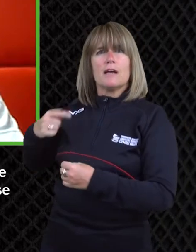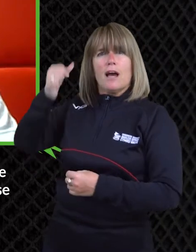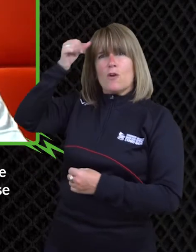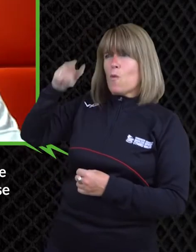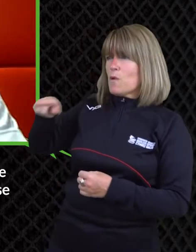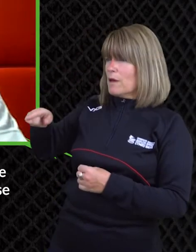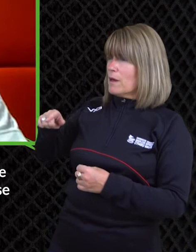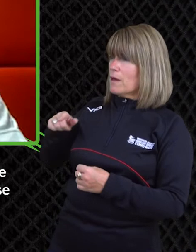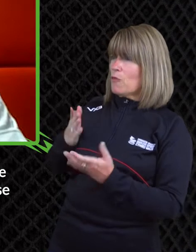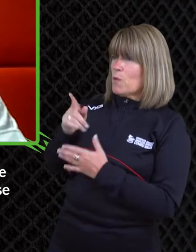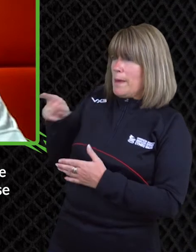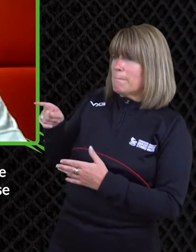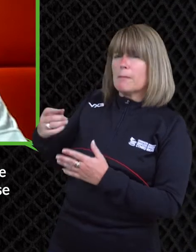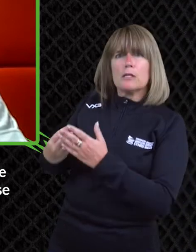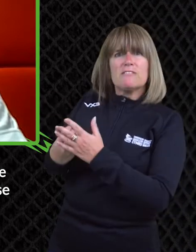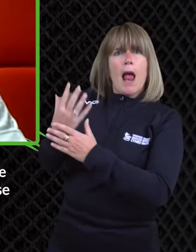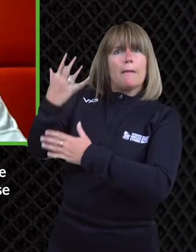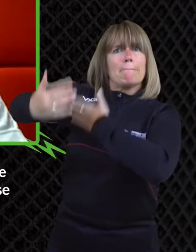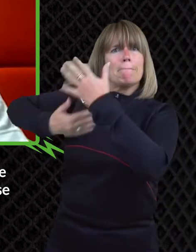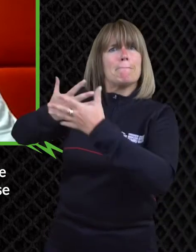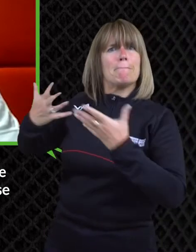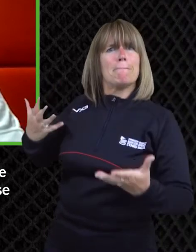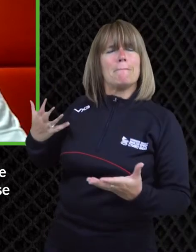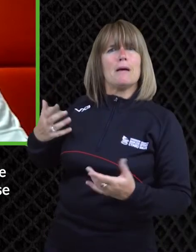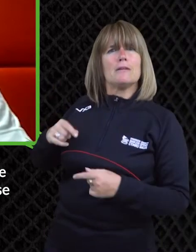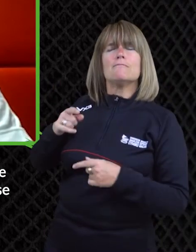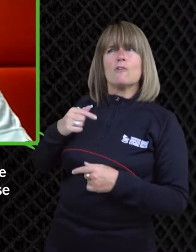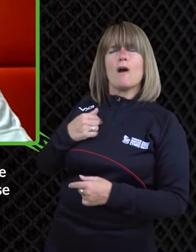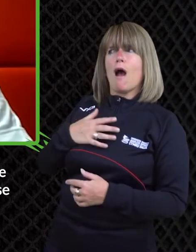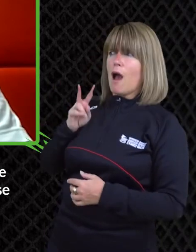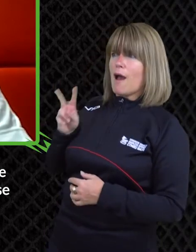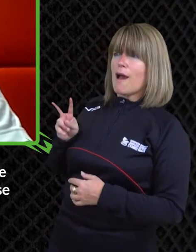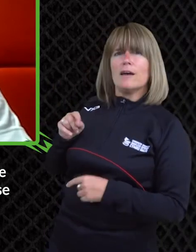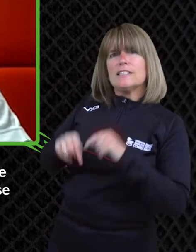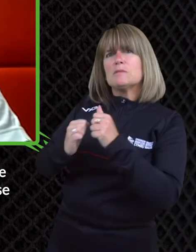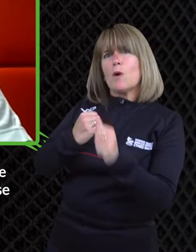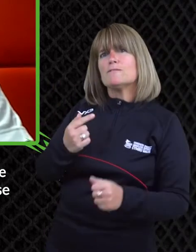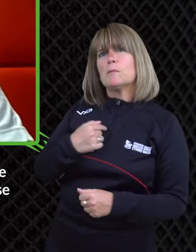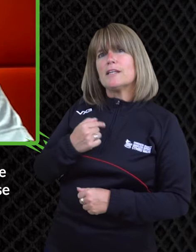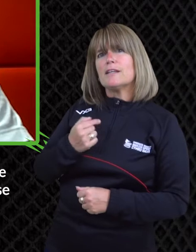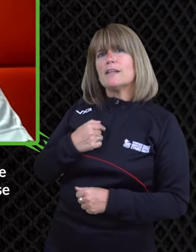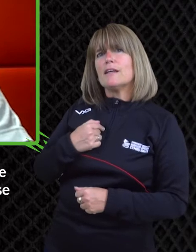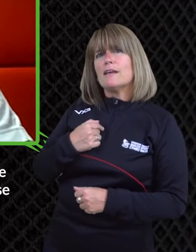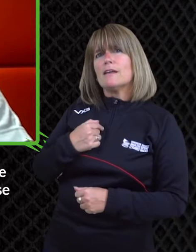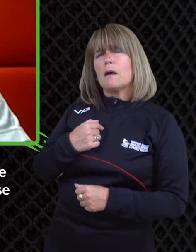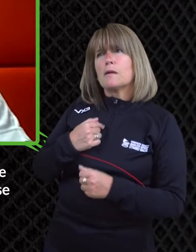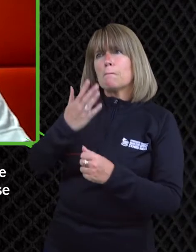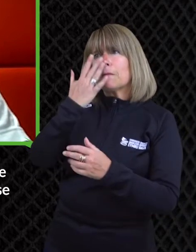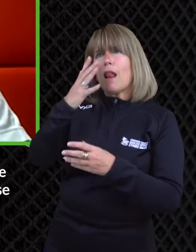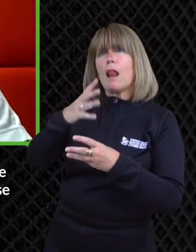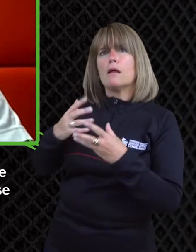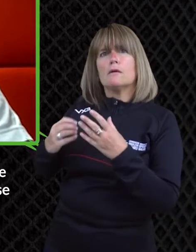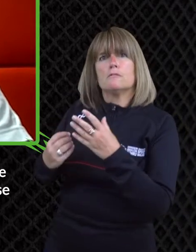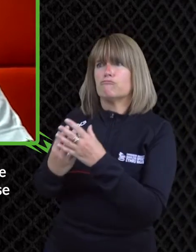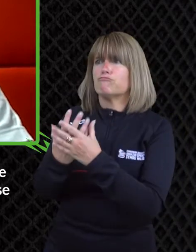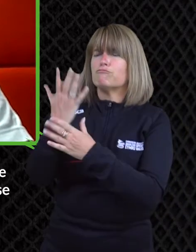i've taken more of a prominent step in the direction of disability sport recently um because you know adam